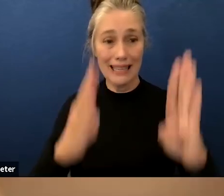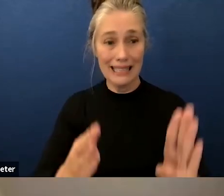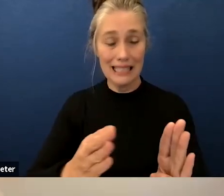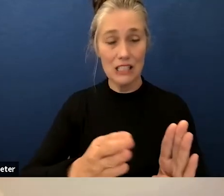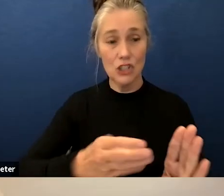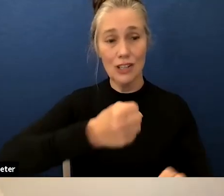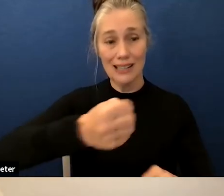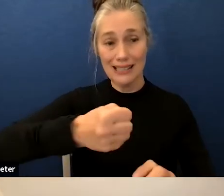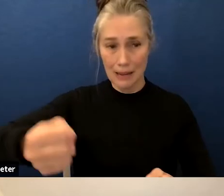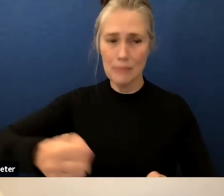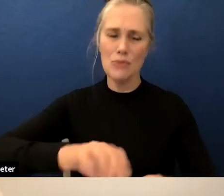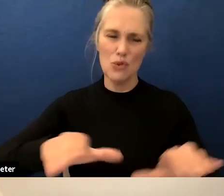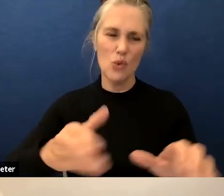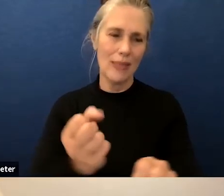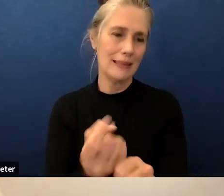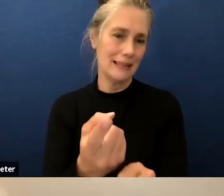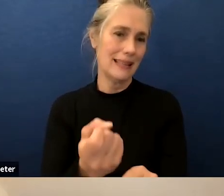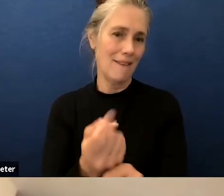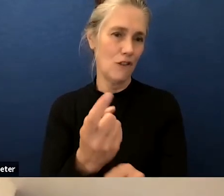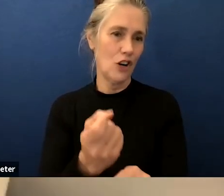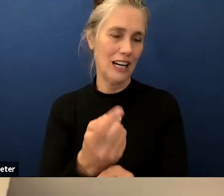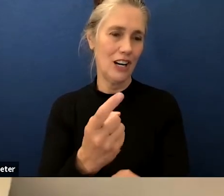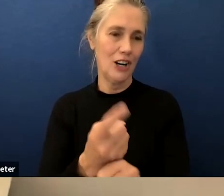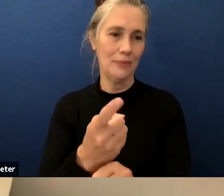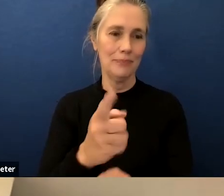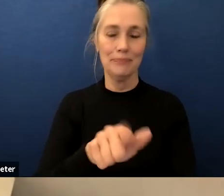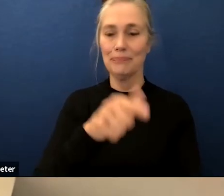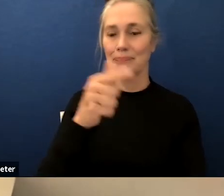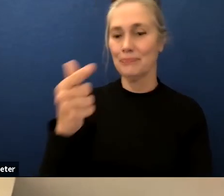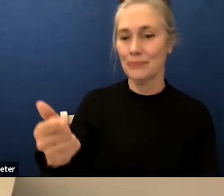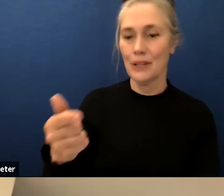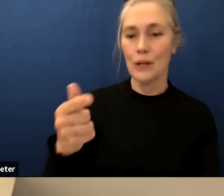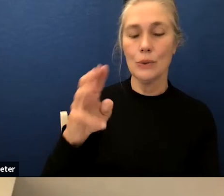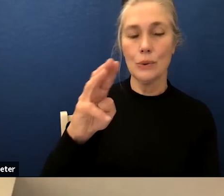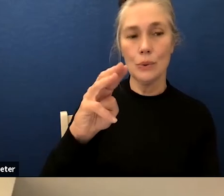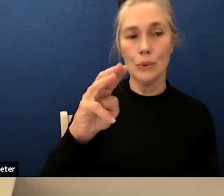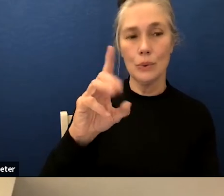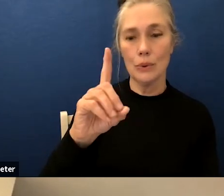do every year and I believe I will turn that over to Dr. Becchio